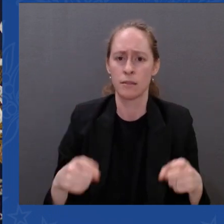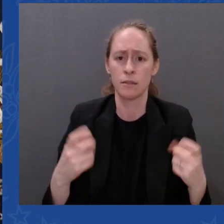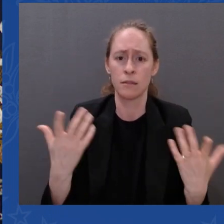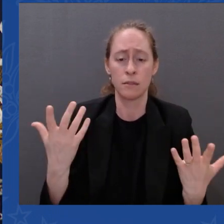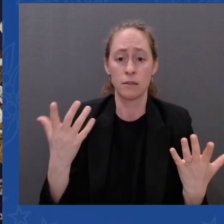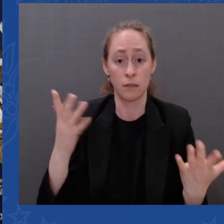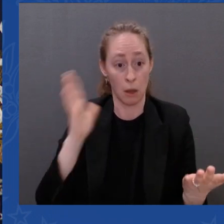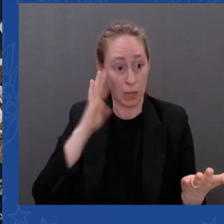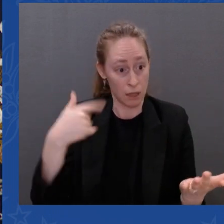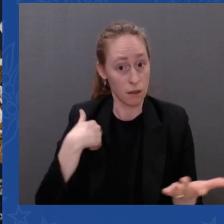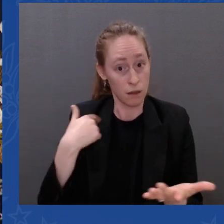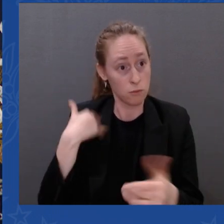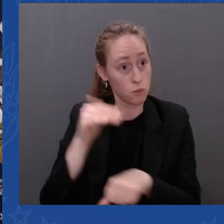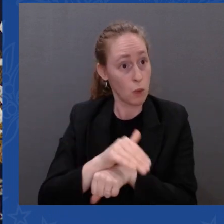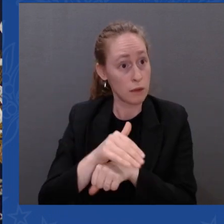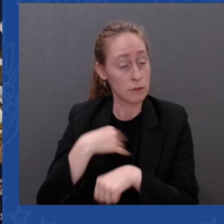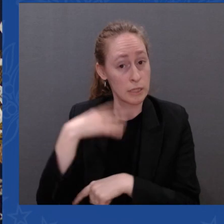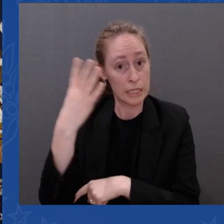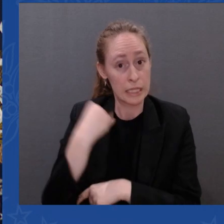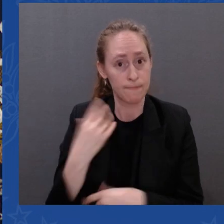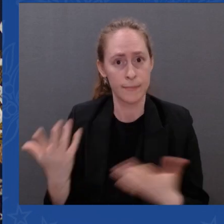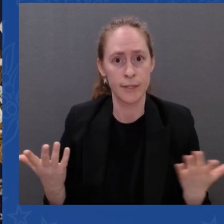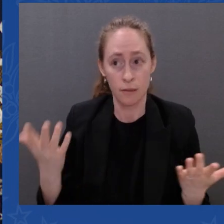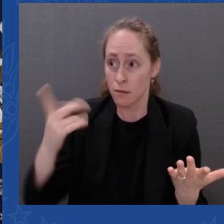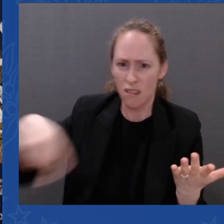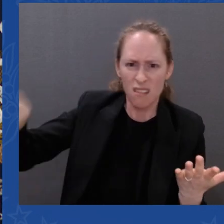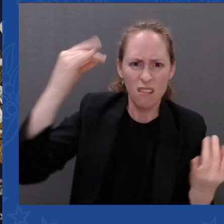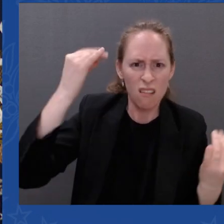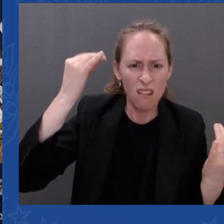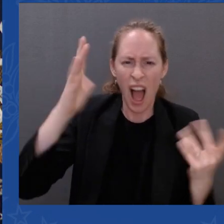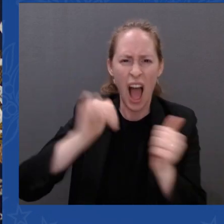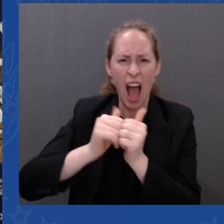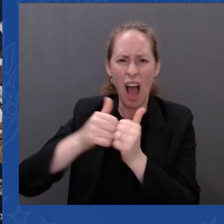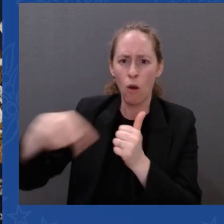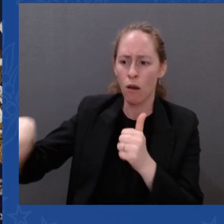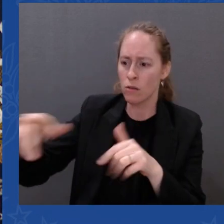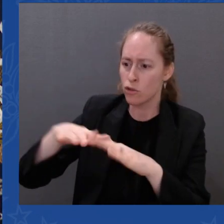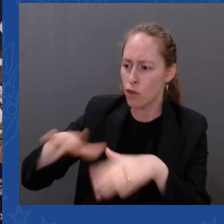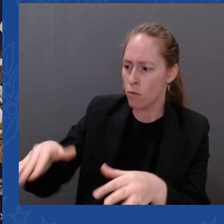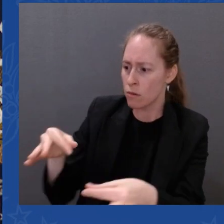What do I say to my other children? What happens tomorrow?